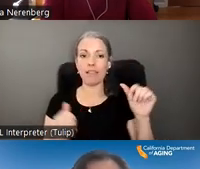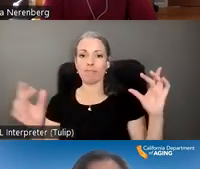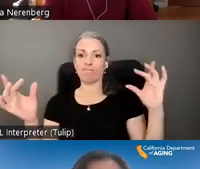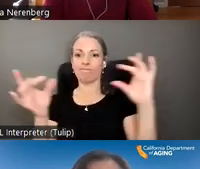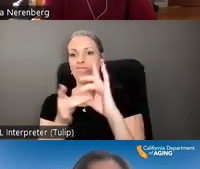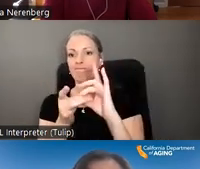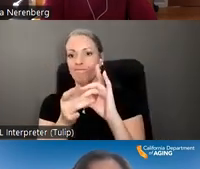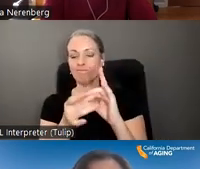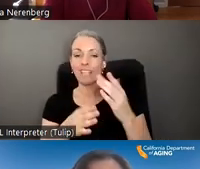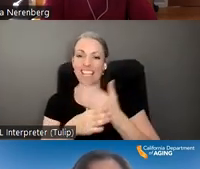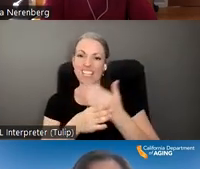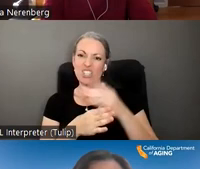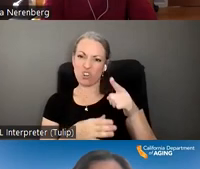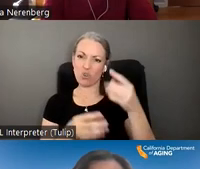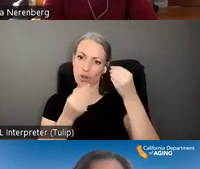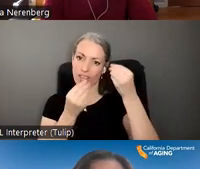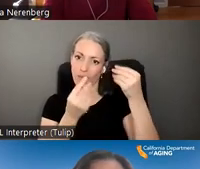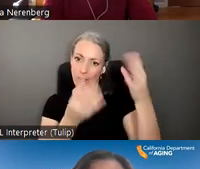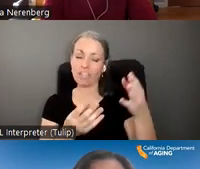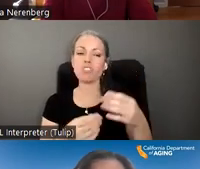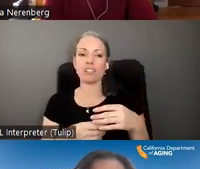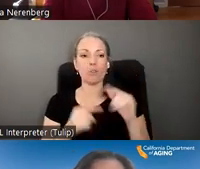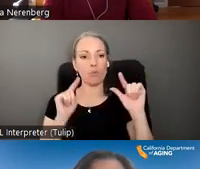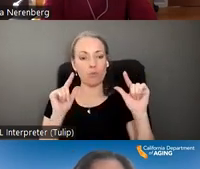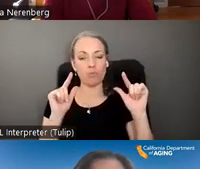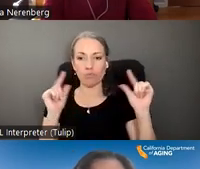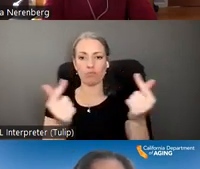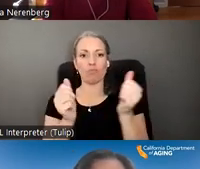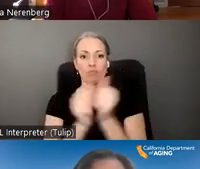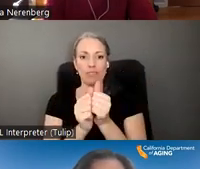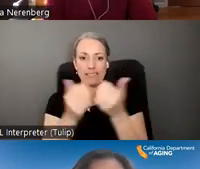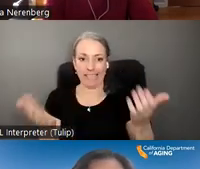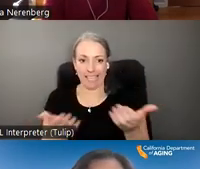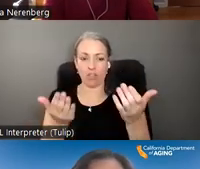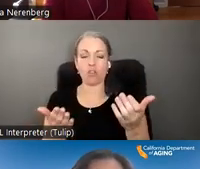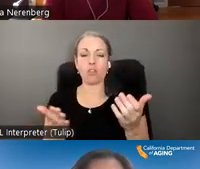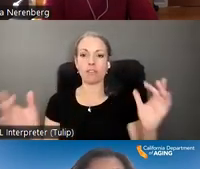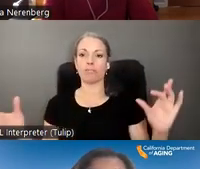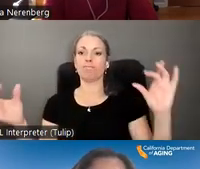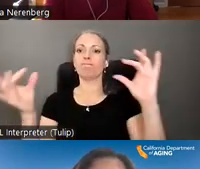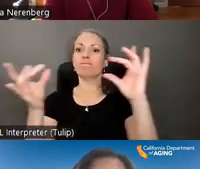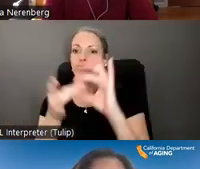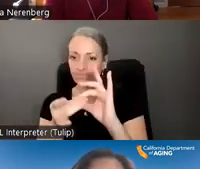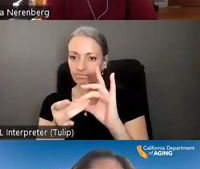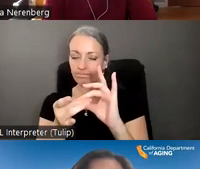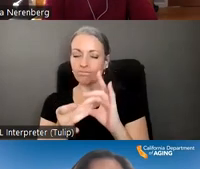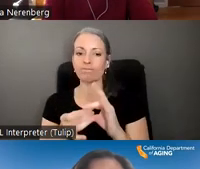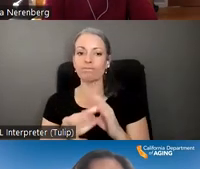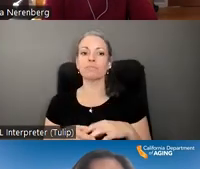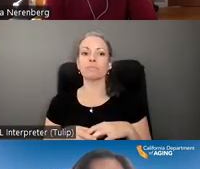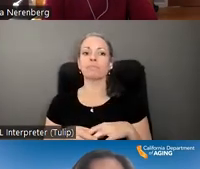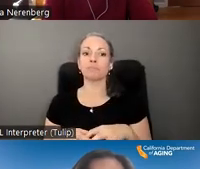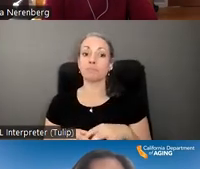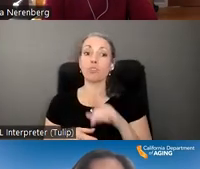this knowledge of you know this information in depth with all of us on how we can bridge the gaps that are out there so